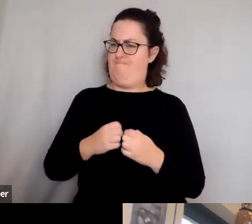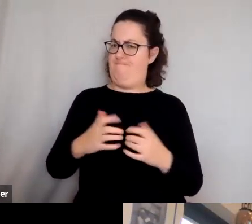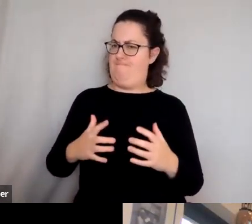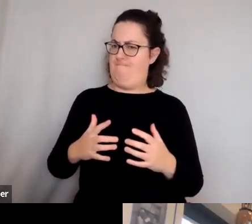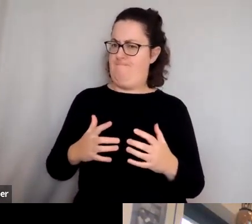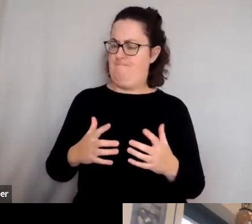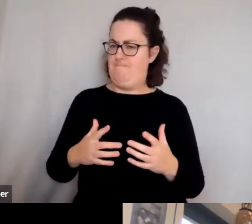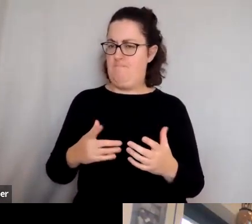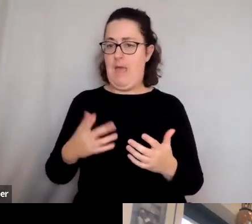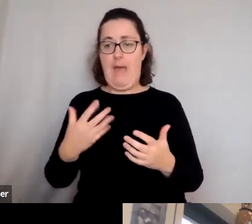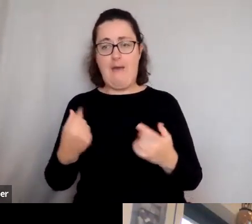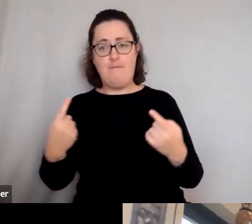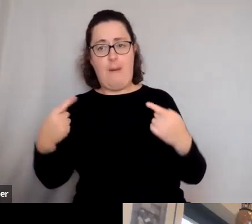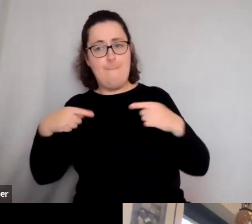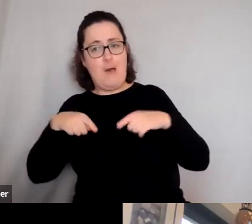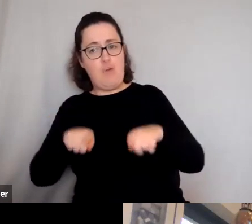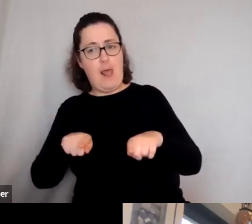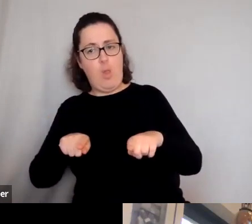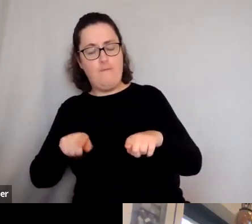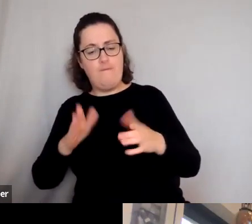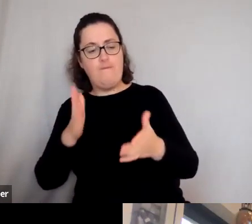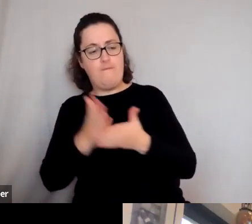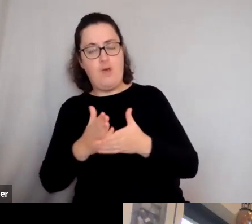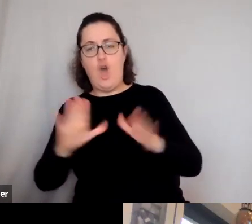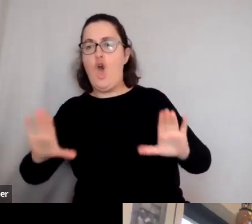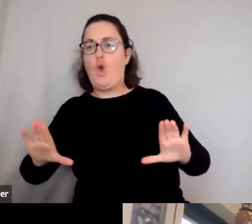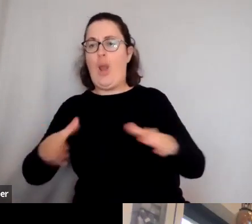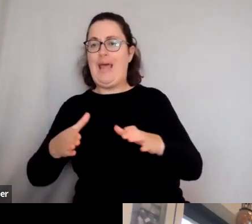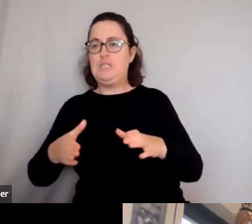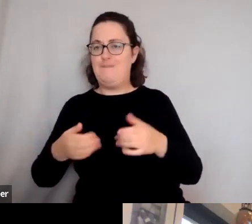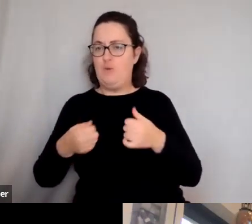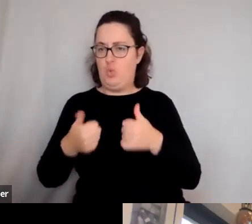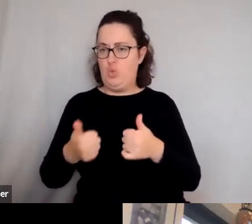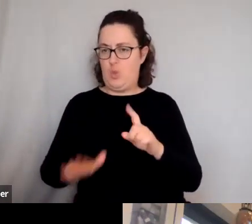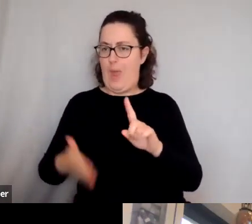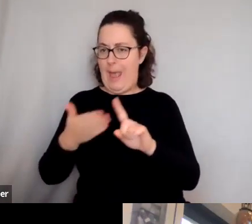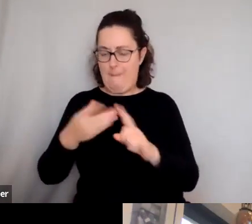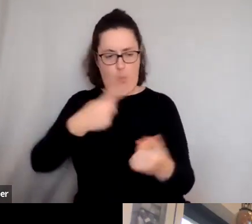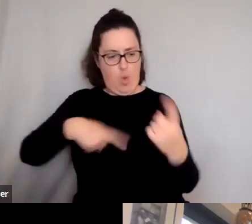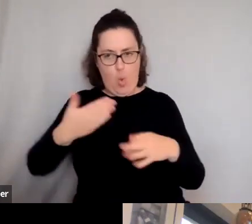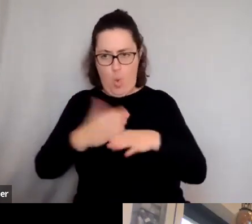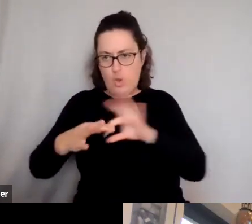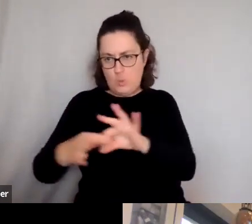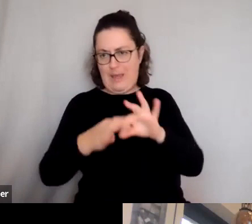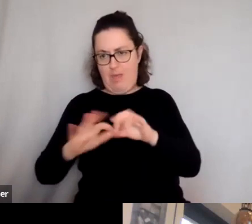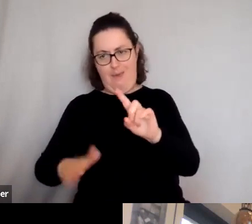around that kind of collective good from the ancient world that you, that you think would be, that this is a, again, a debate that's gone on for millennia?